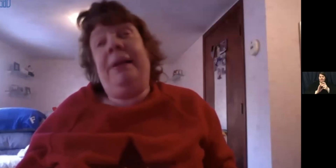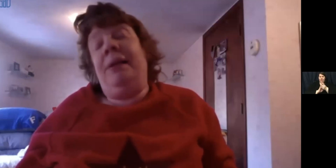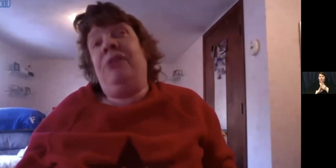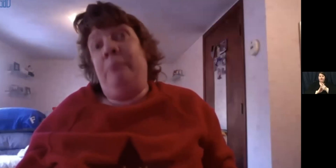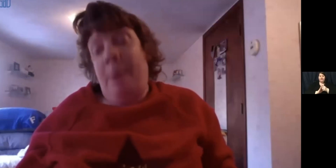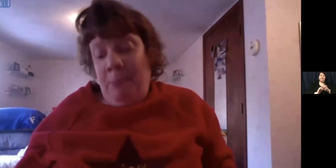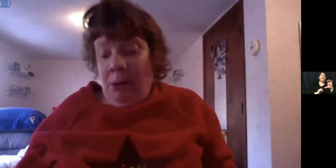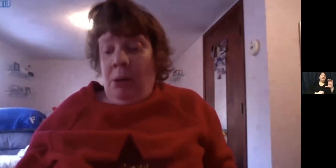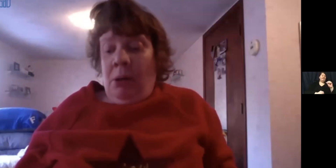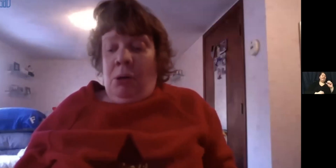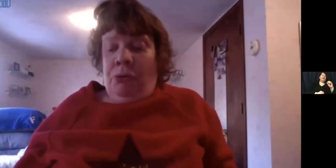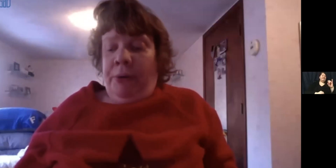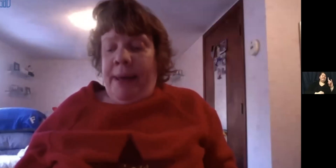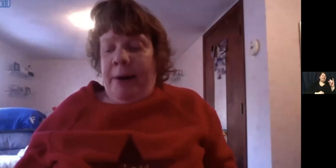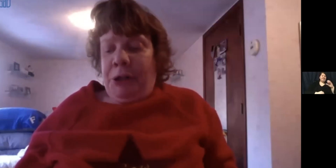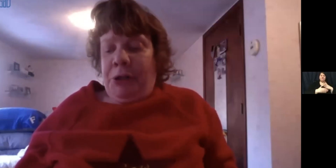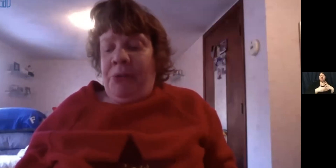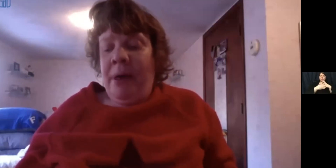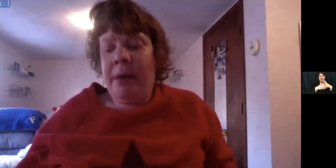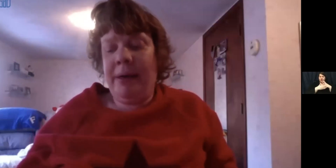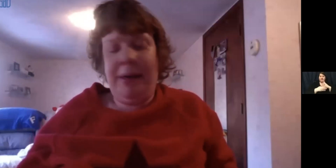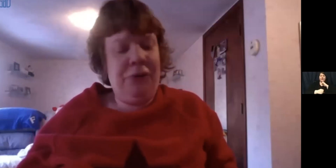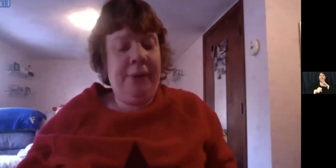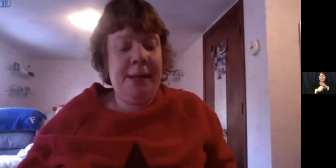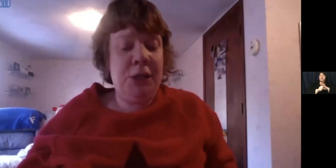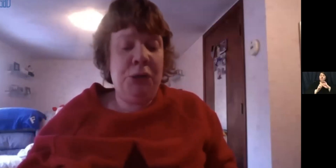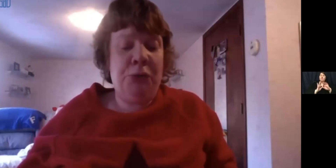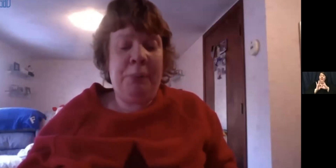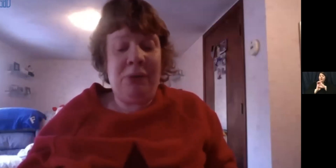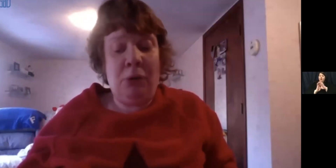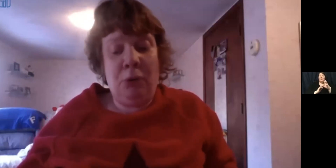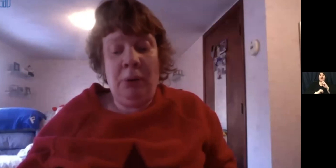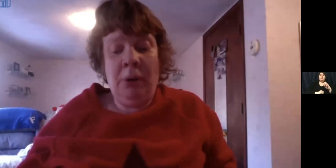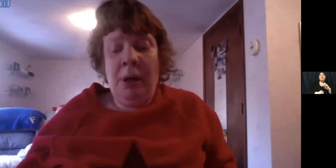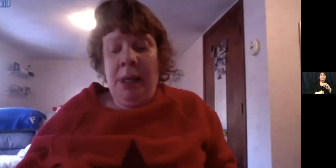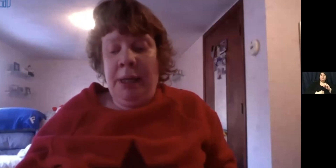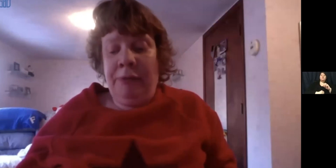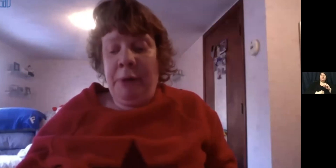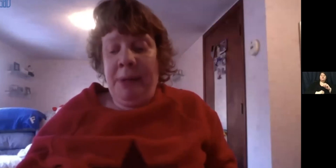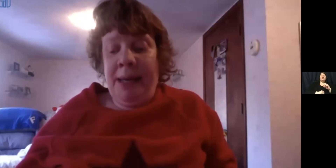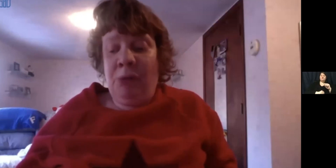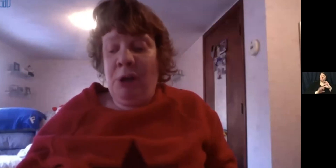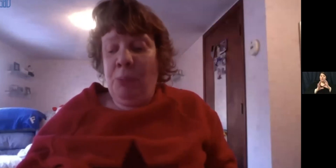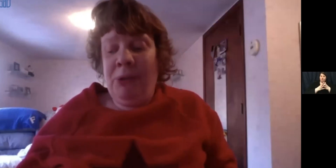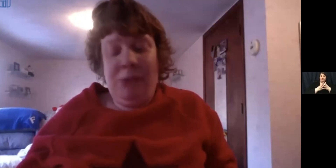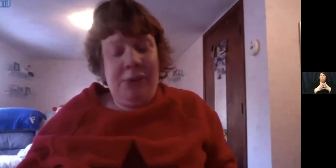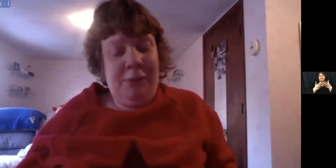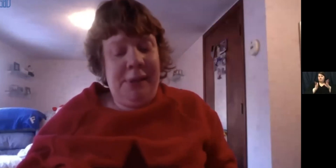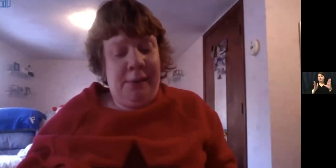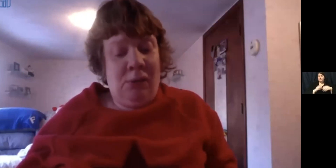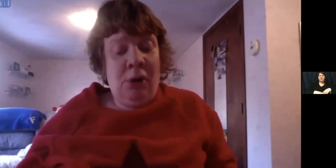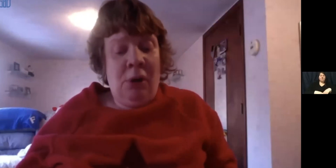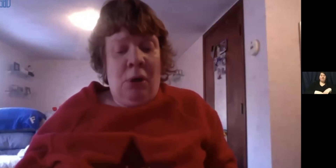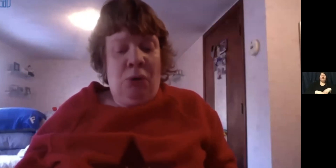shares Raylene's commitment to characters and to the ATT group as a whole. He frequently adds very specific